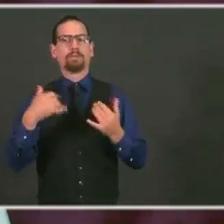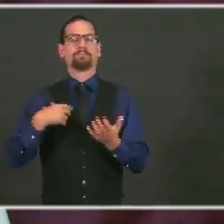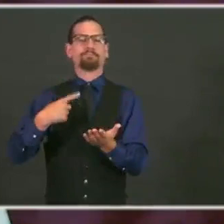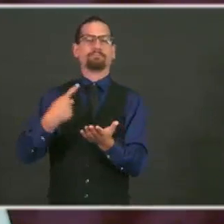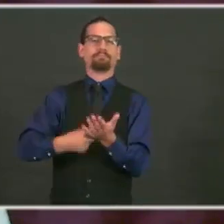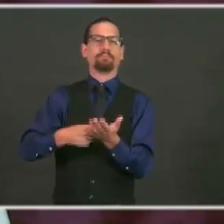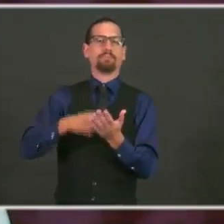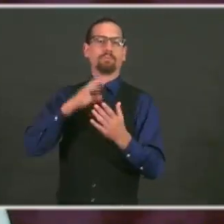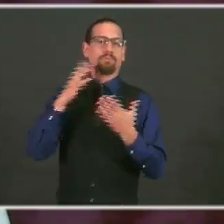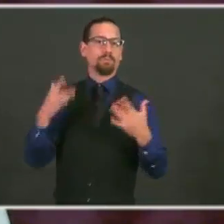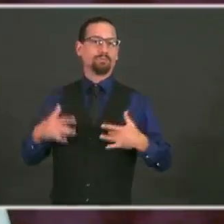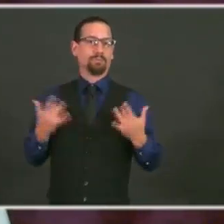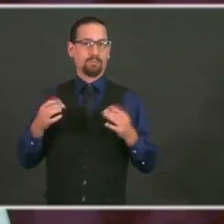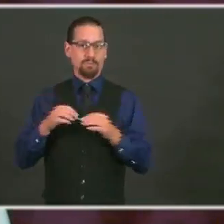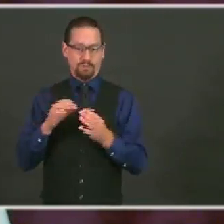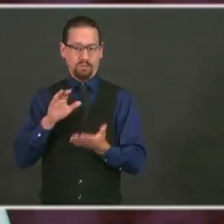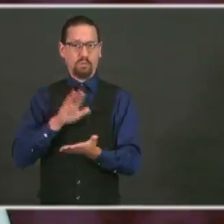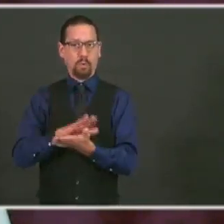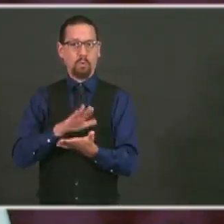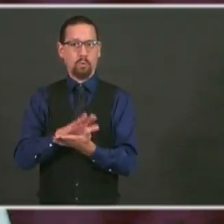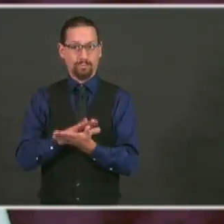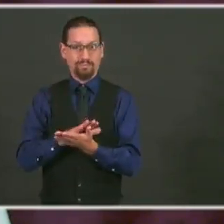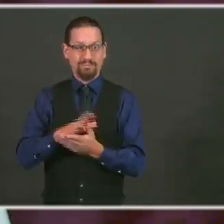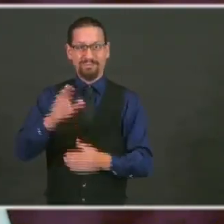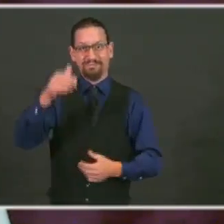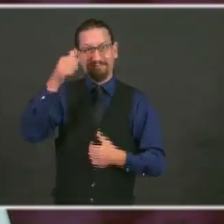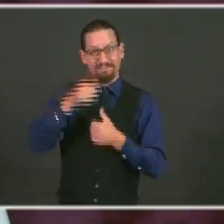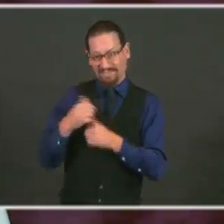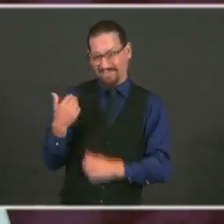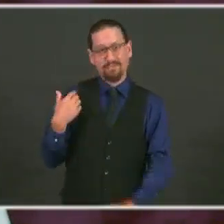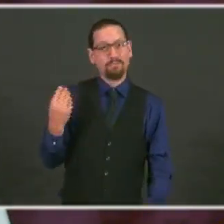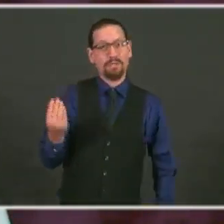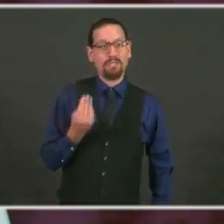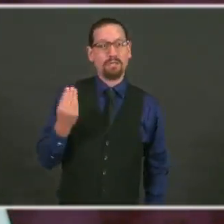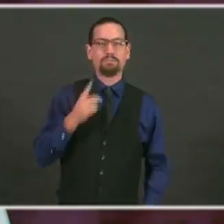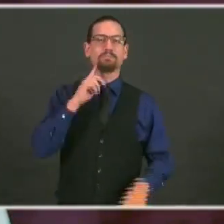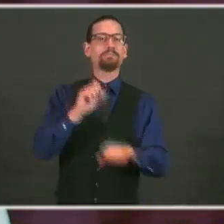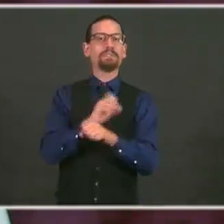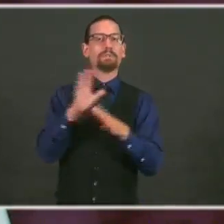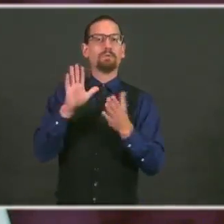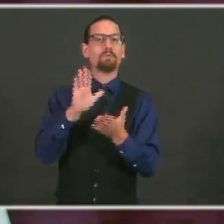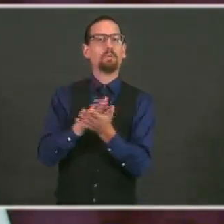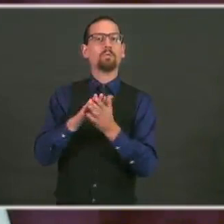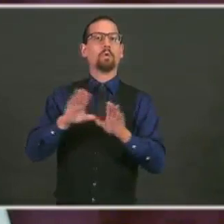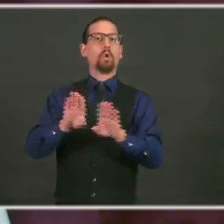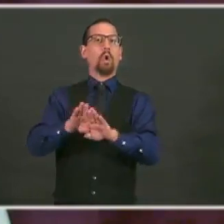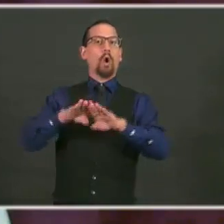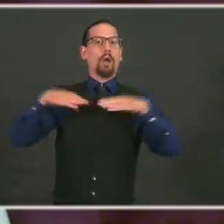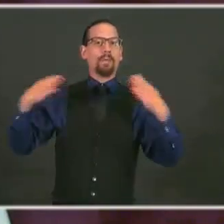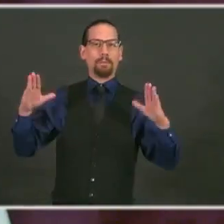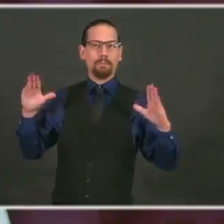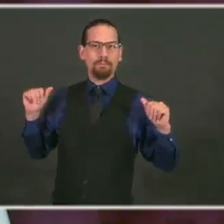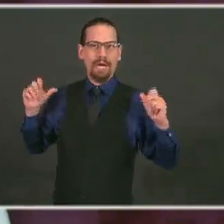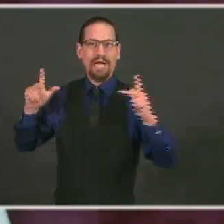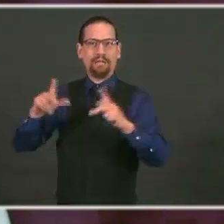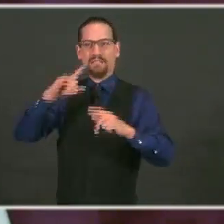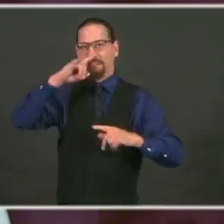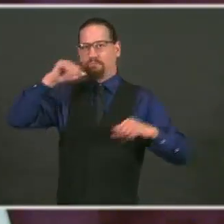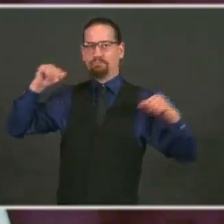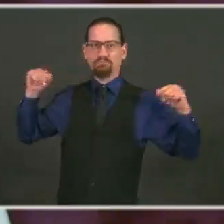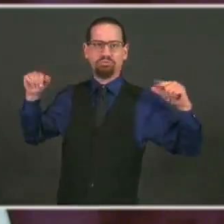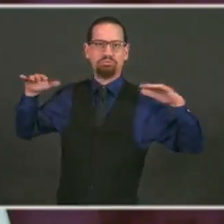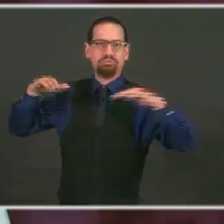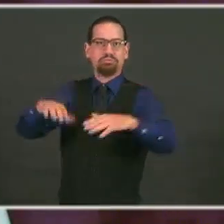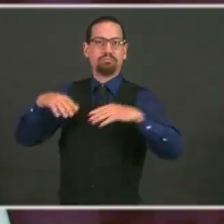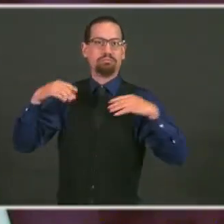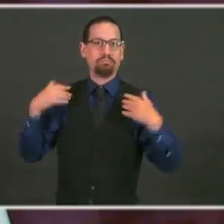Schools went back, kids went back to school on Monday. And by and large, we're having a great week, and we had an excellent return